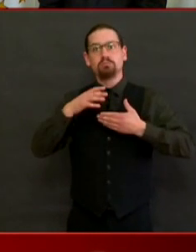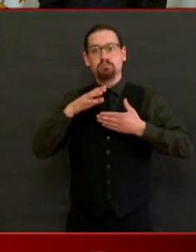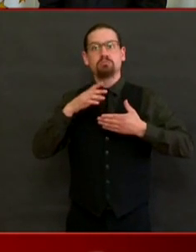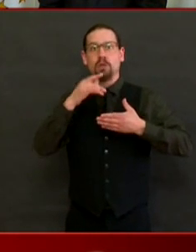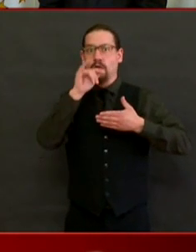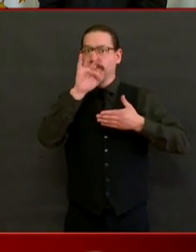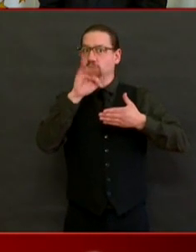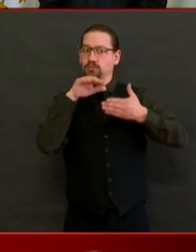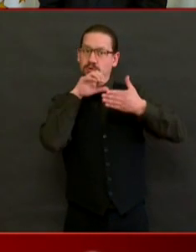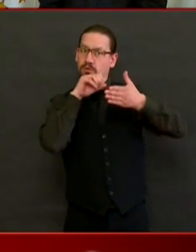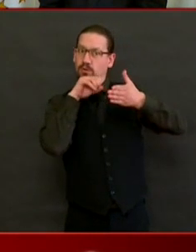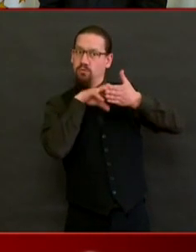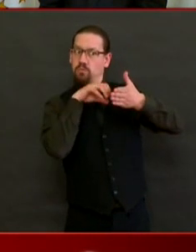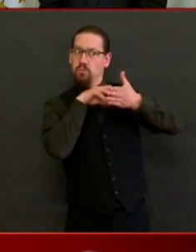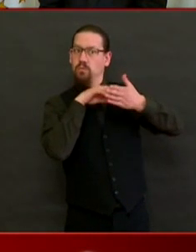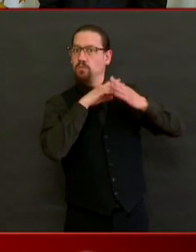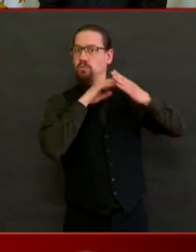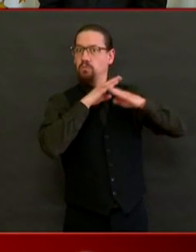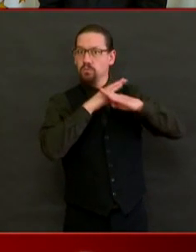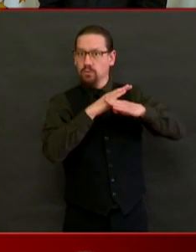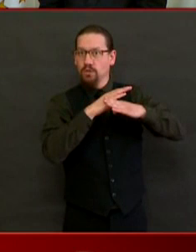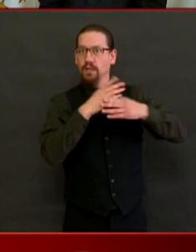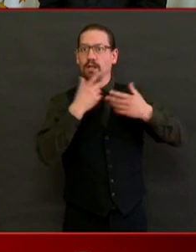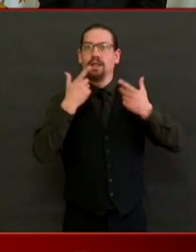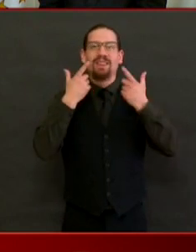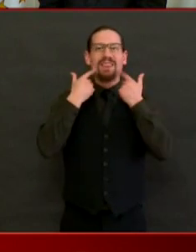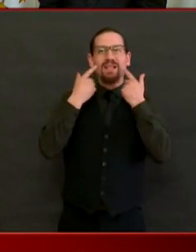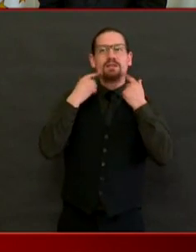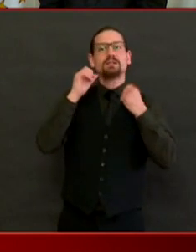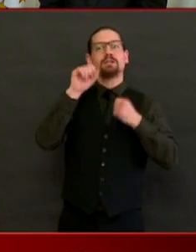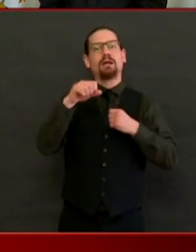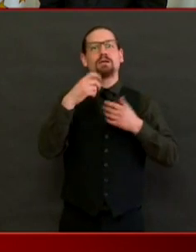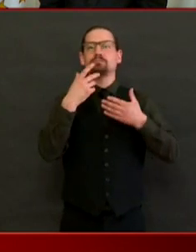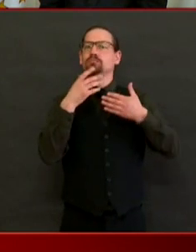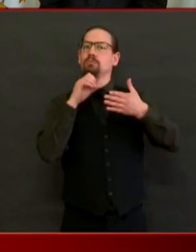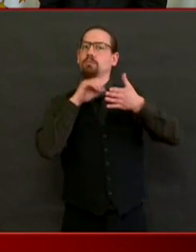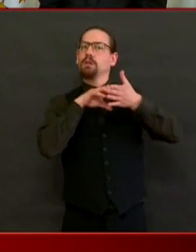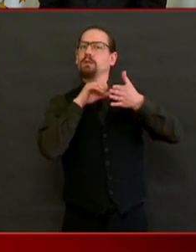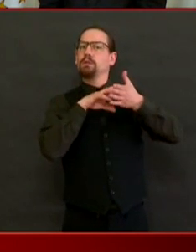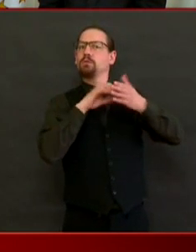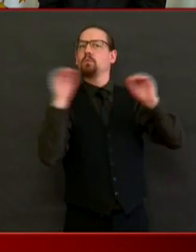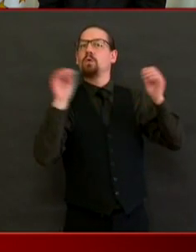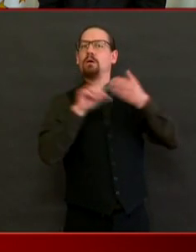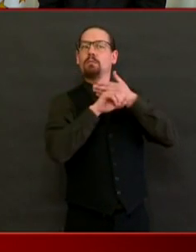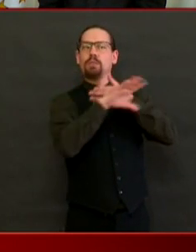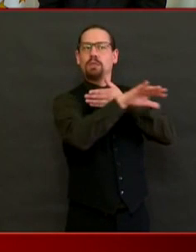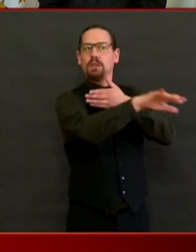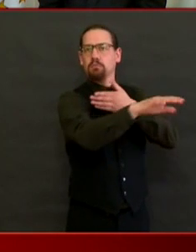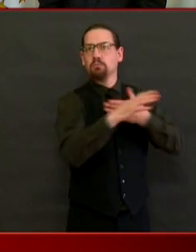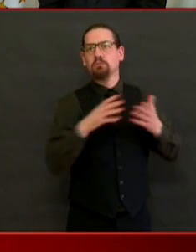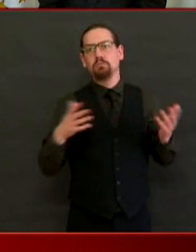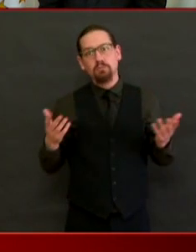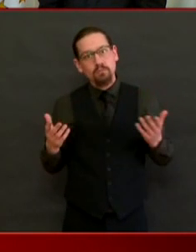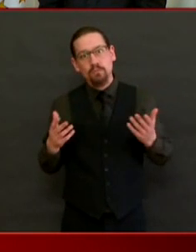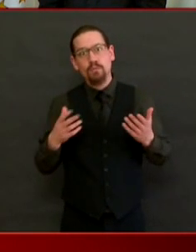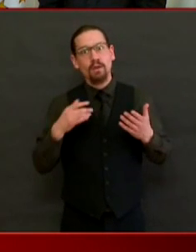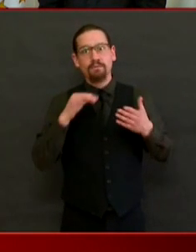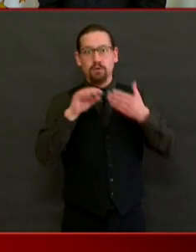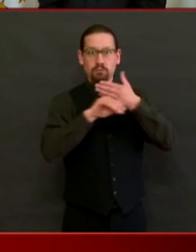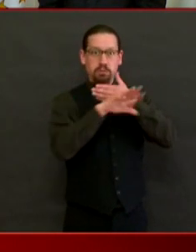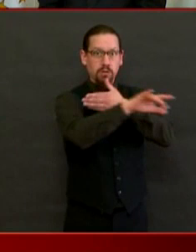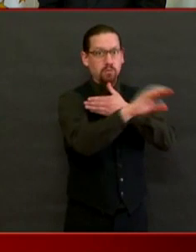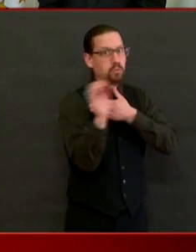when we speak or laugh or cough, do not project out onto anything,